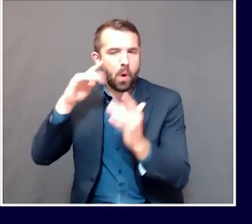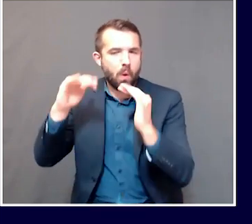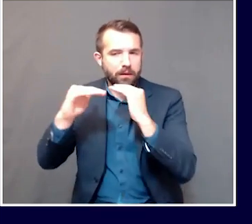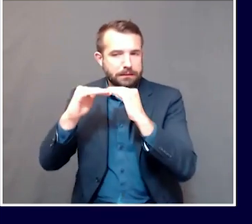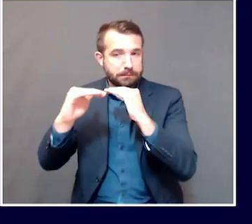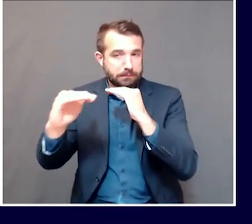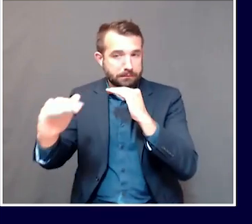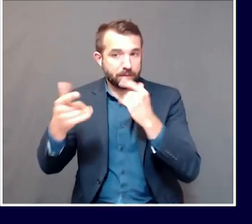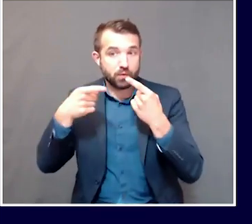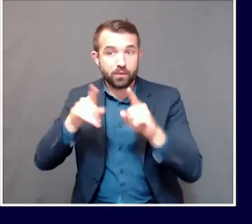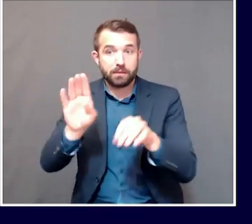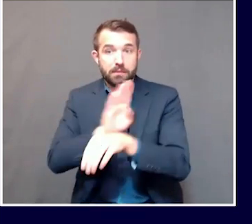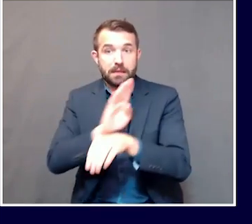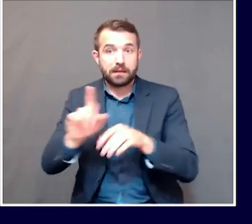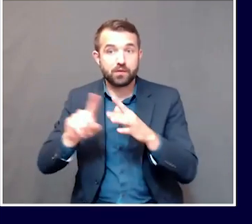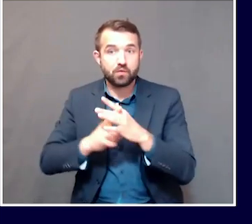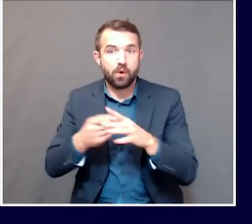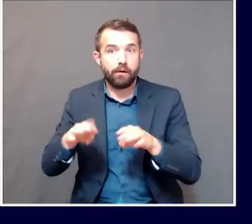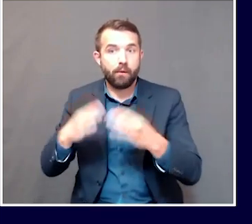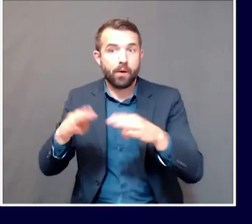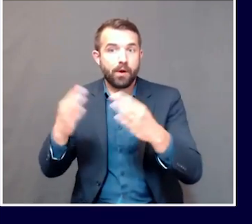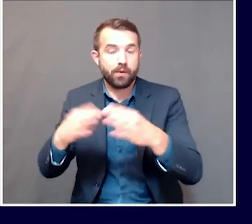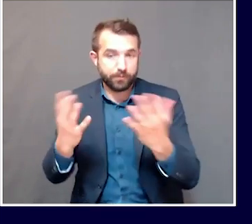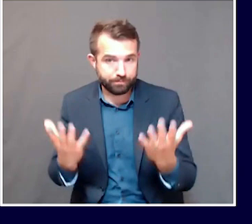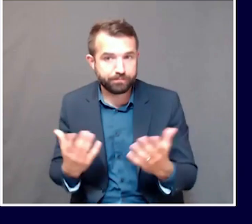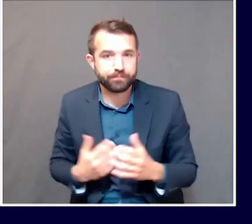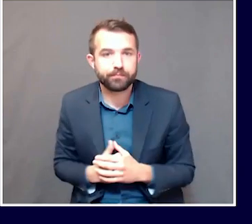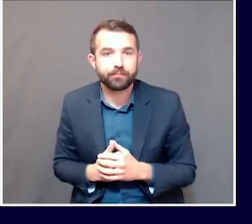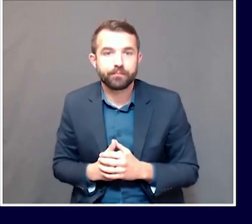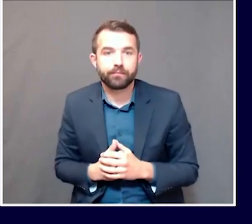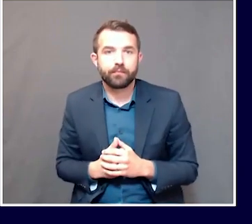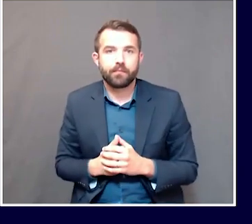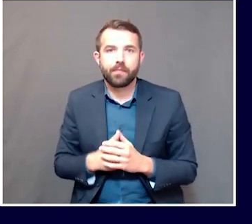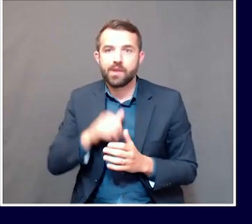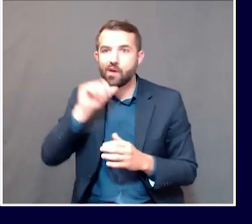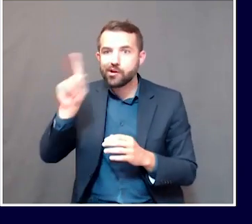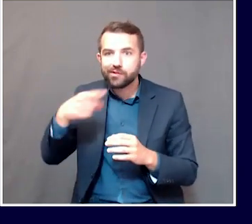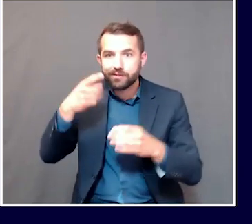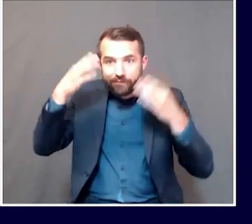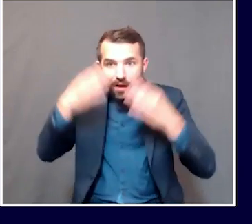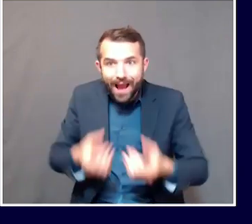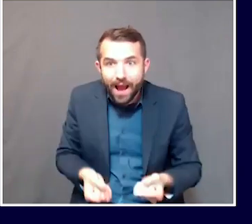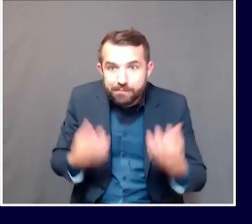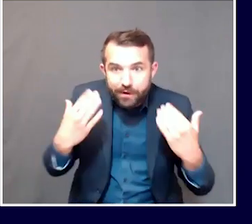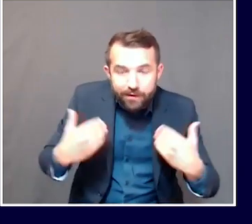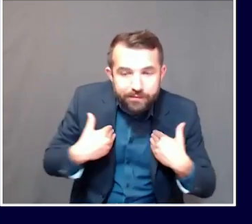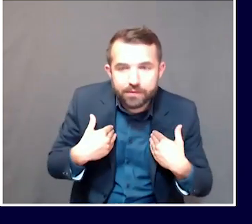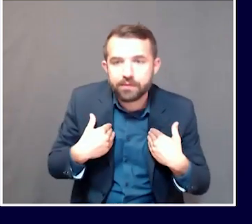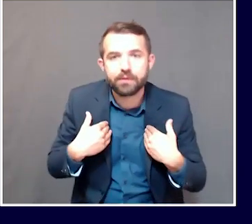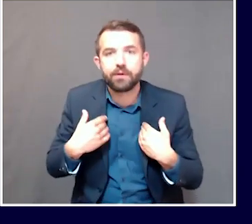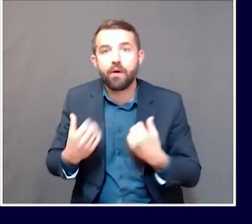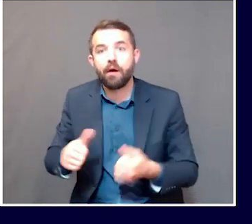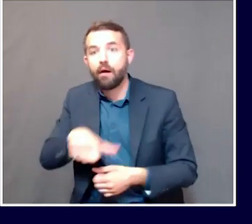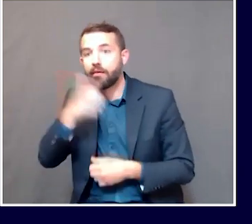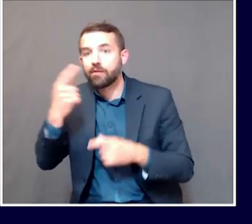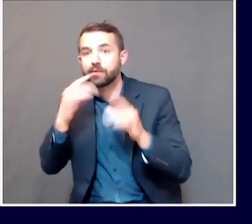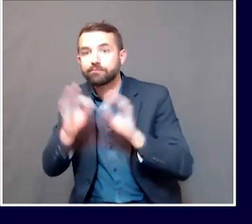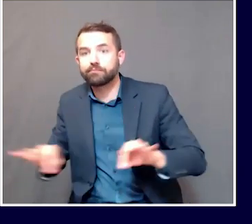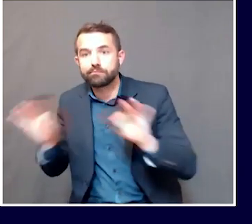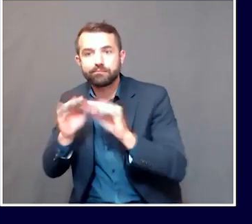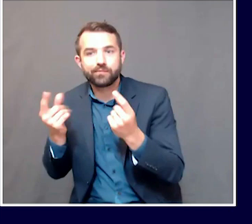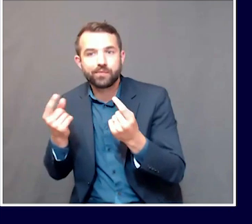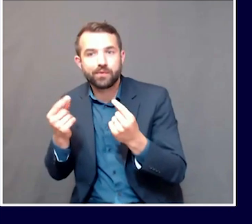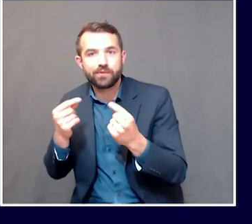We look not just at the number of cases, but a number of other variables as well, such as the number of hospitalizations in York County,